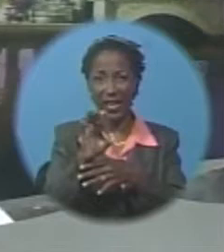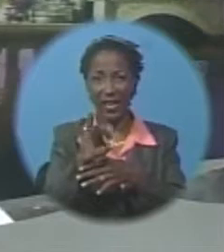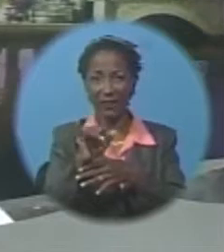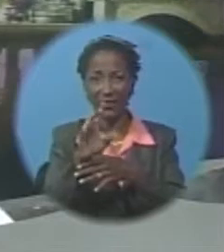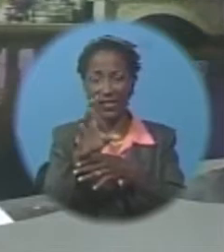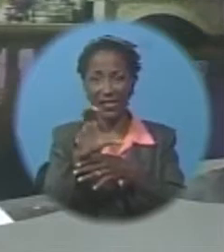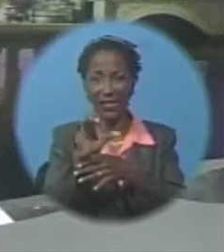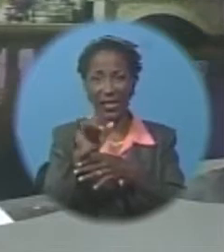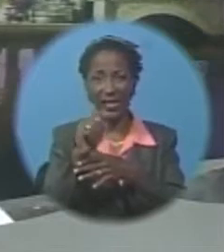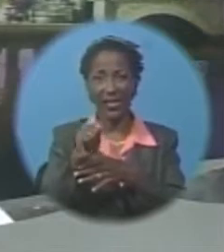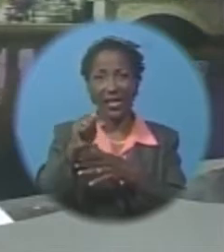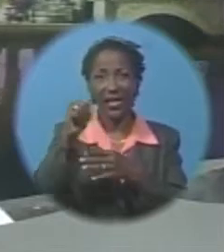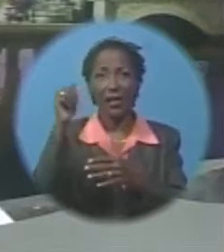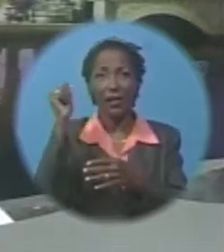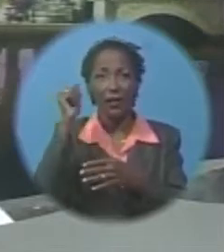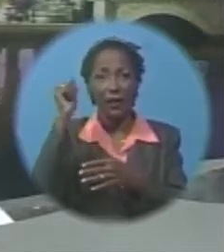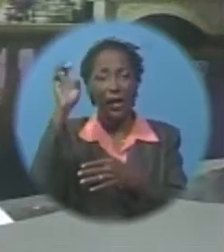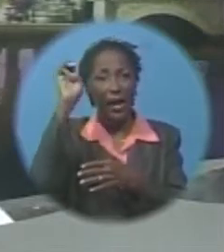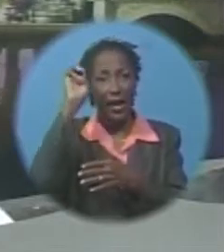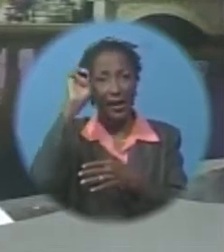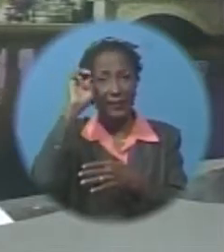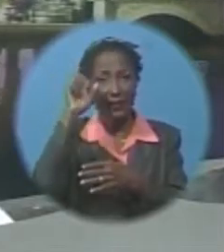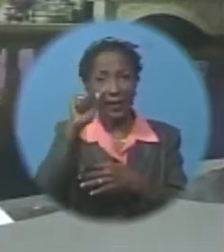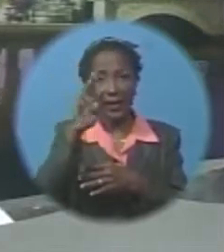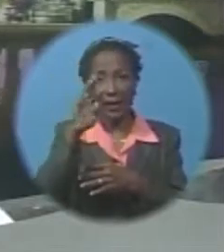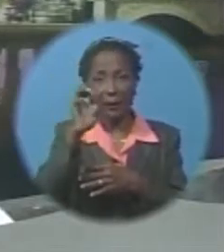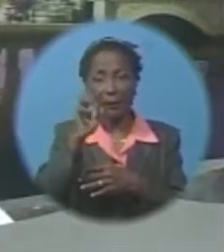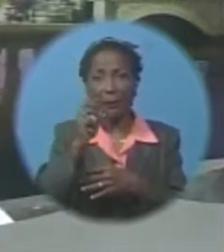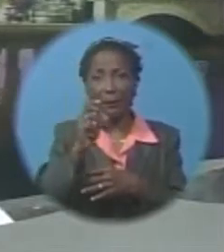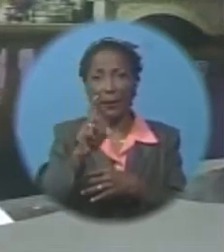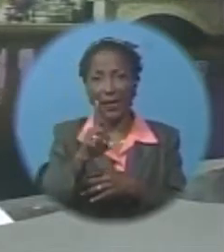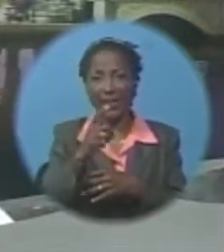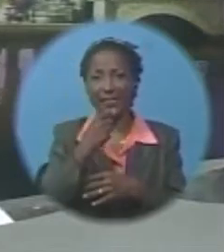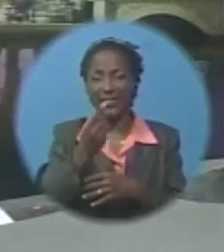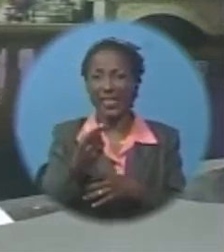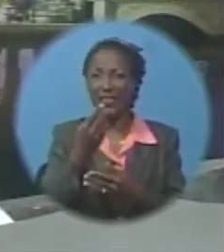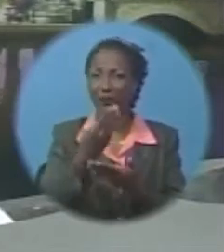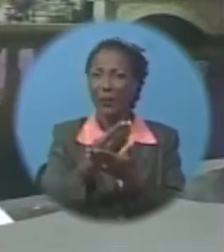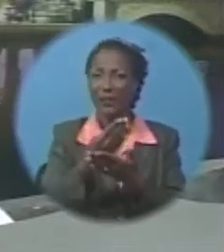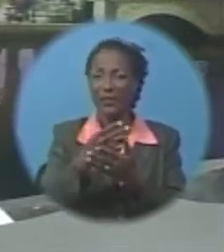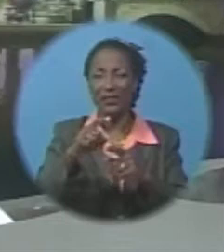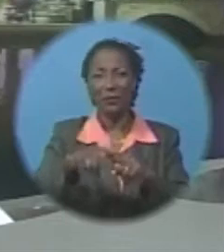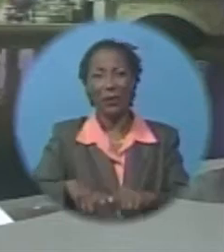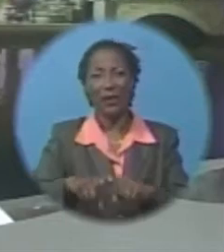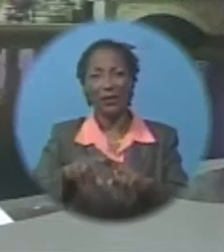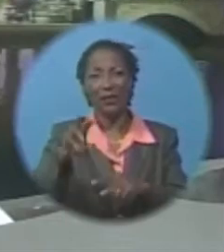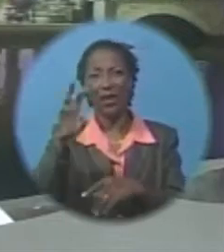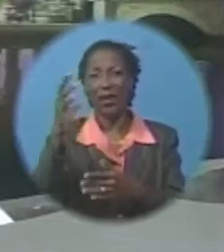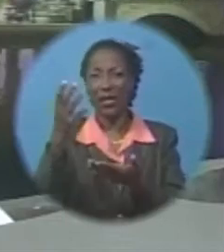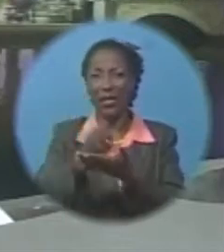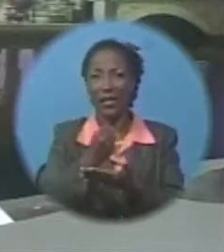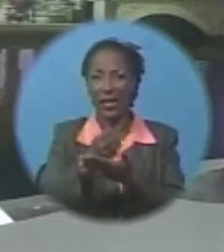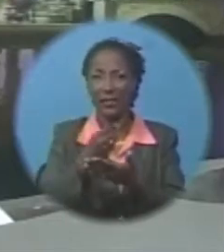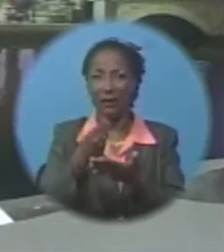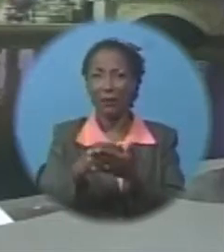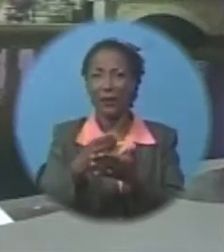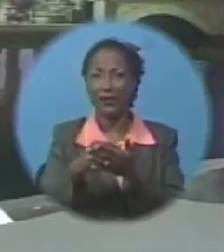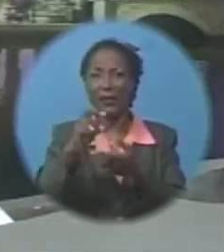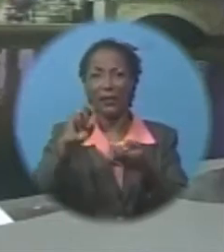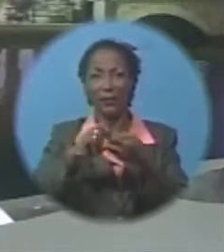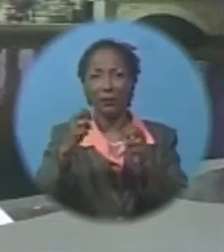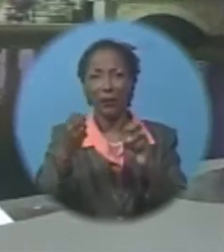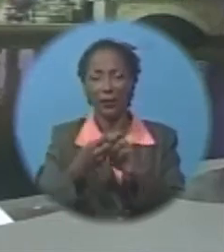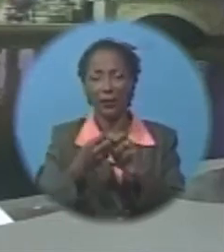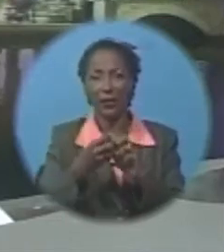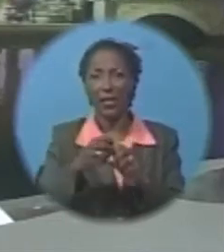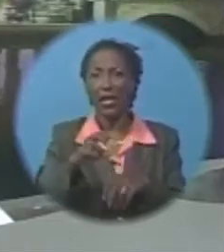Eddie Abed says the chamber is concerned the budget is relying heavily on revenue. He says the problems facing Barbados are systemic